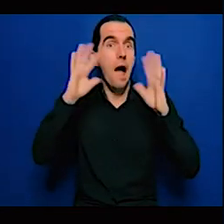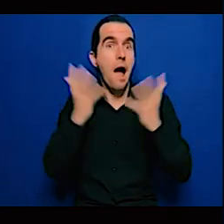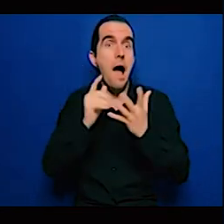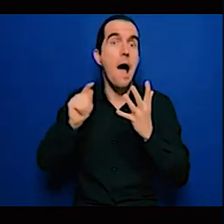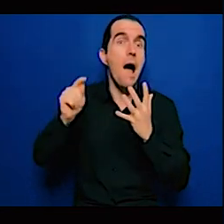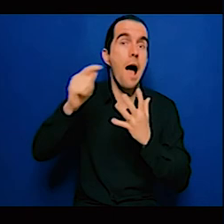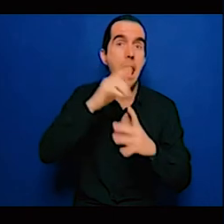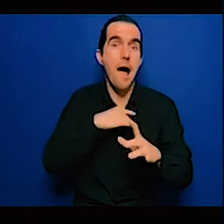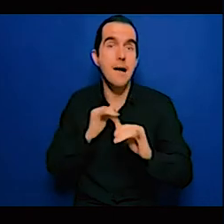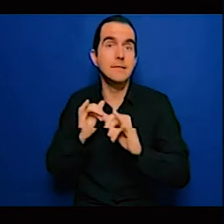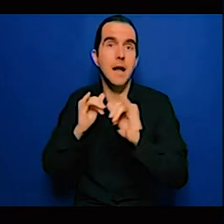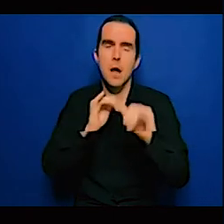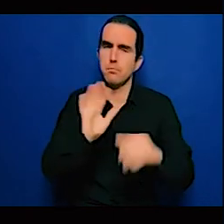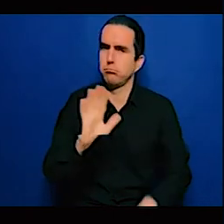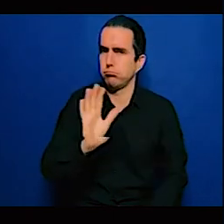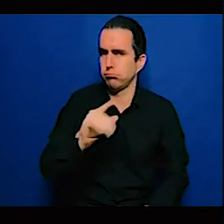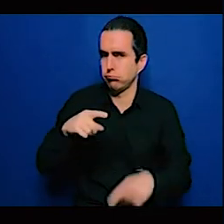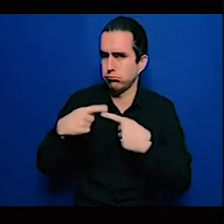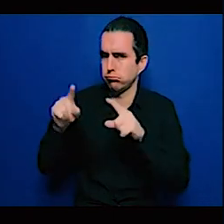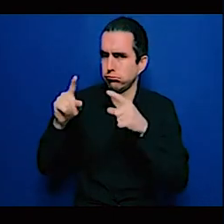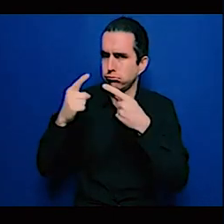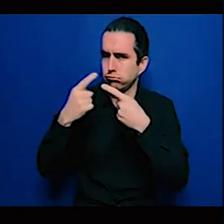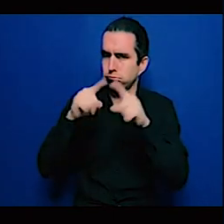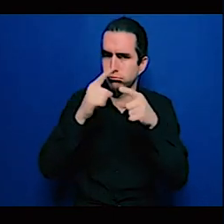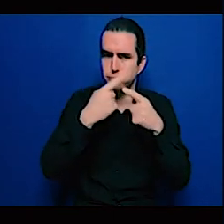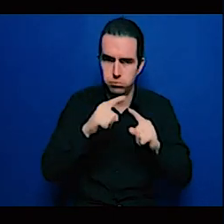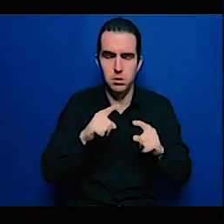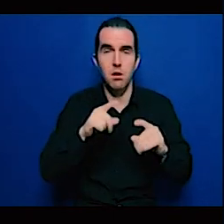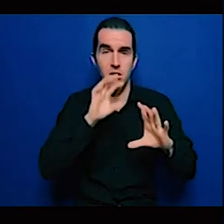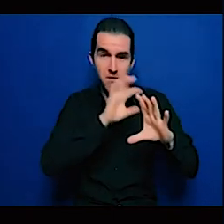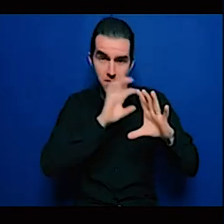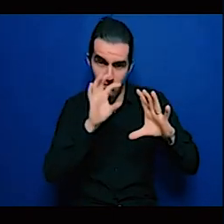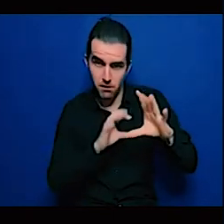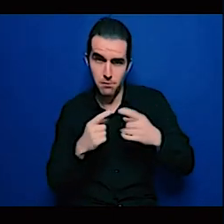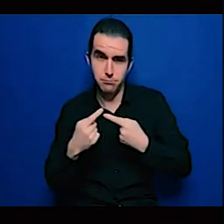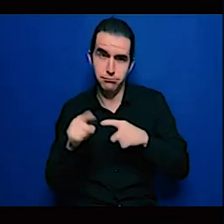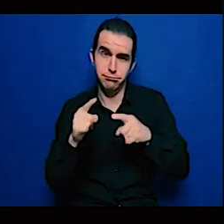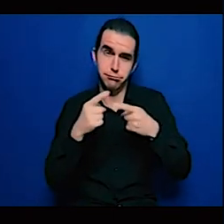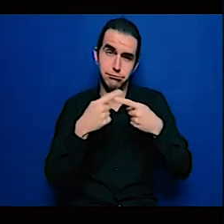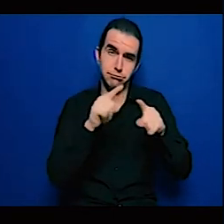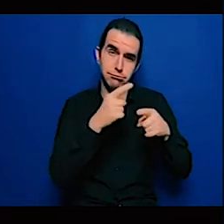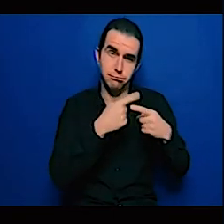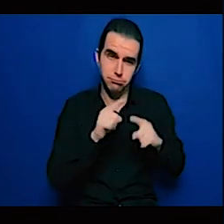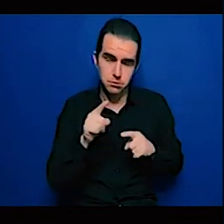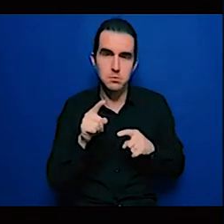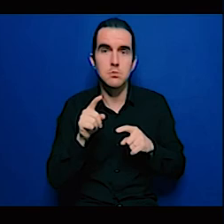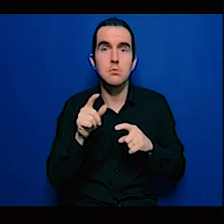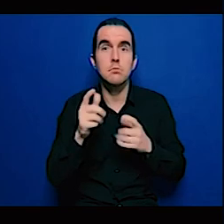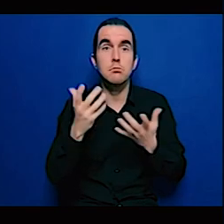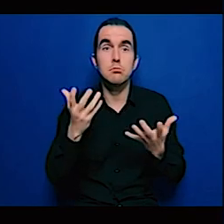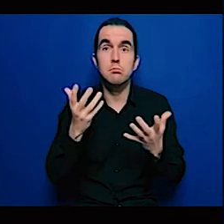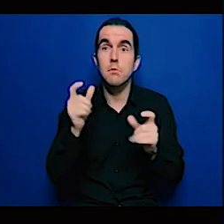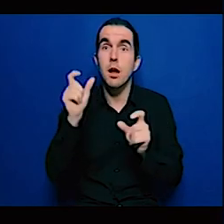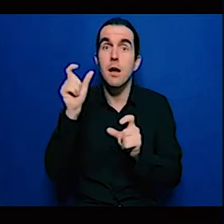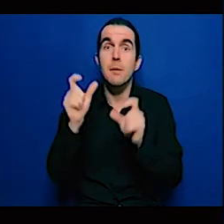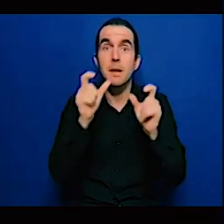country it's many many countries on one continent so it'll be different solutions for different countries